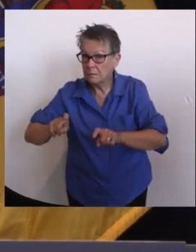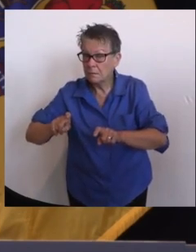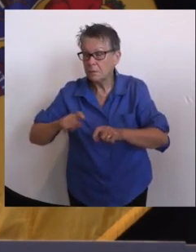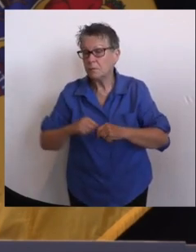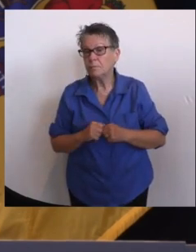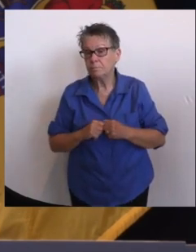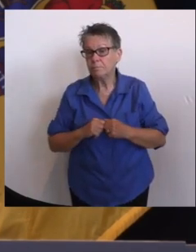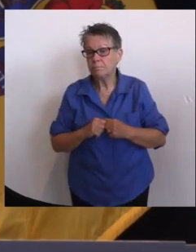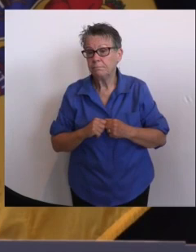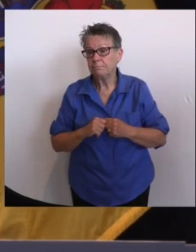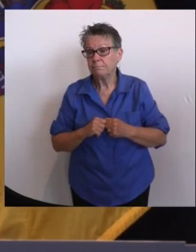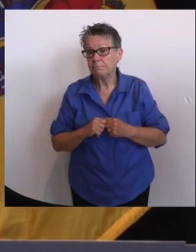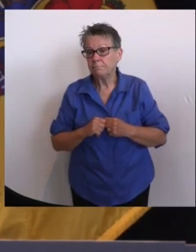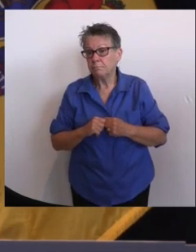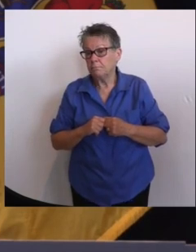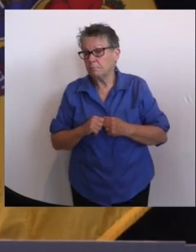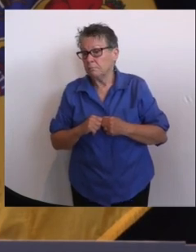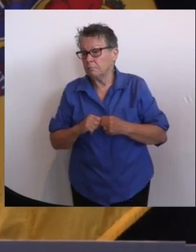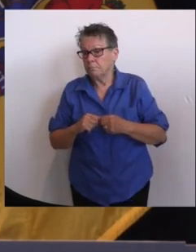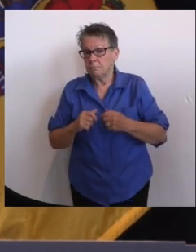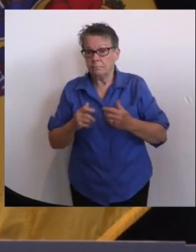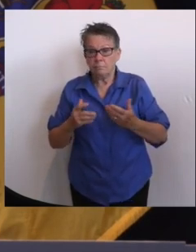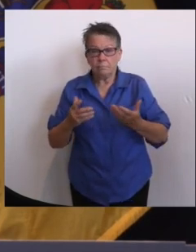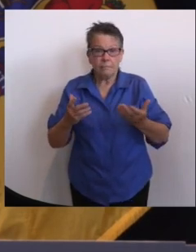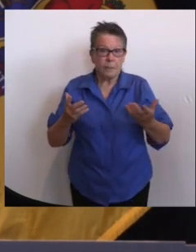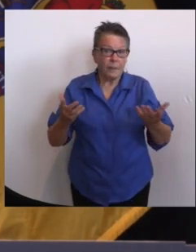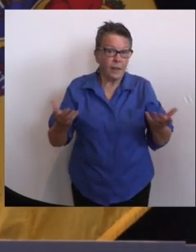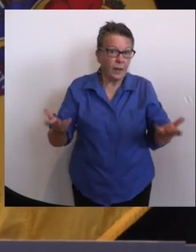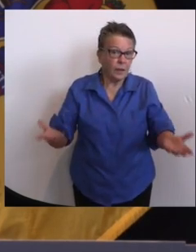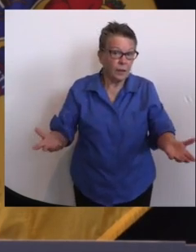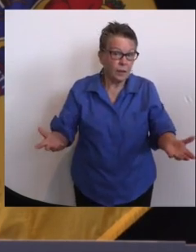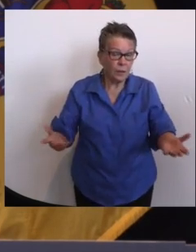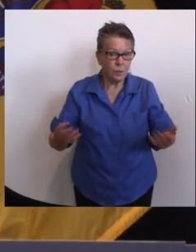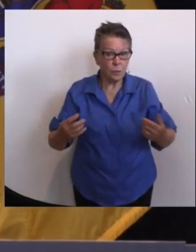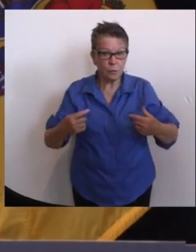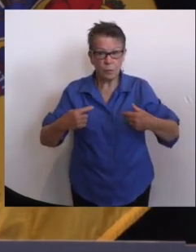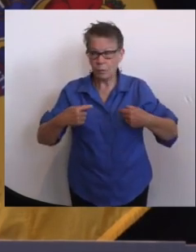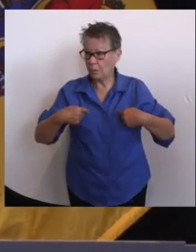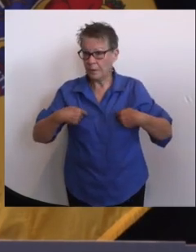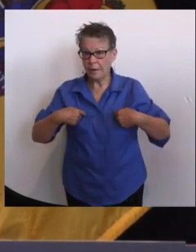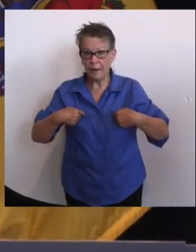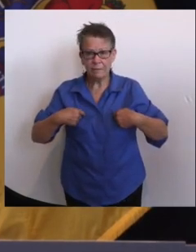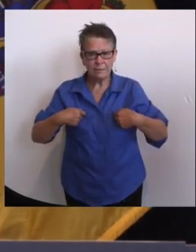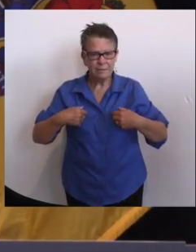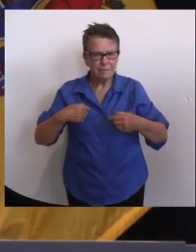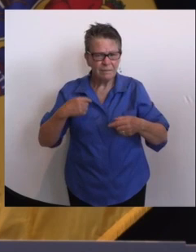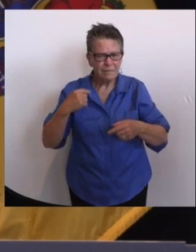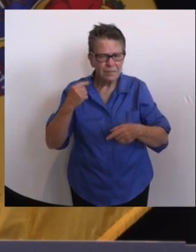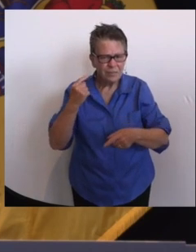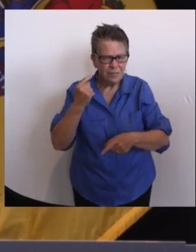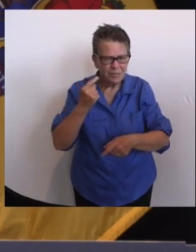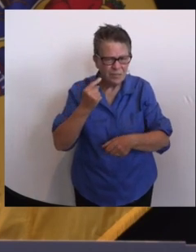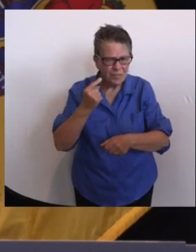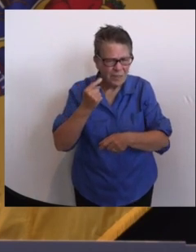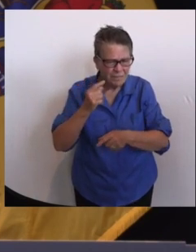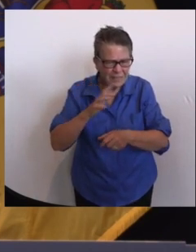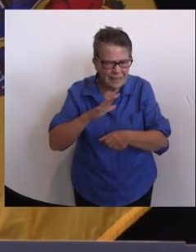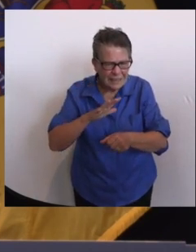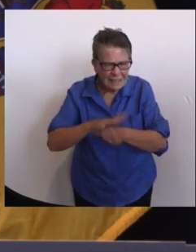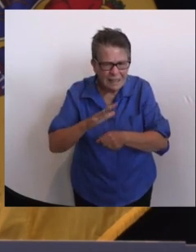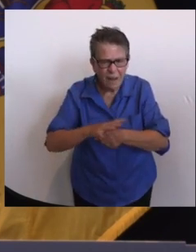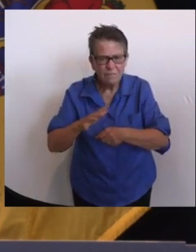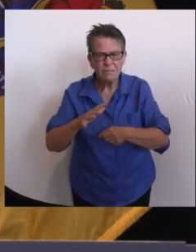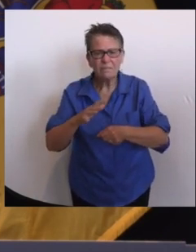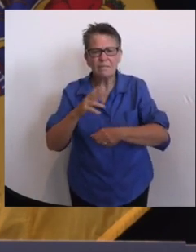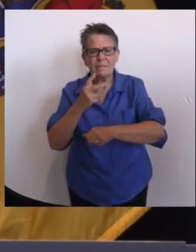I'll defer to Judy in a second on do we have the right capacity on testing and the ability to sequence. And on